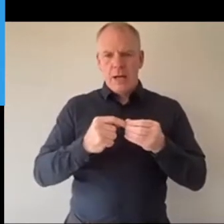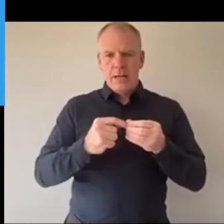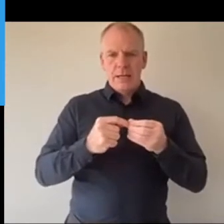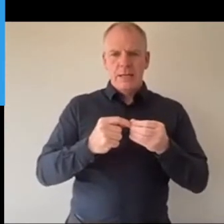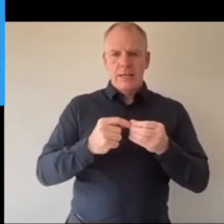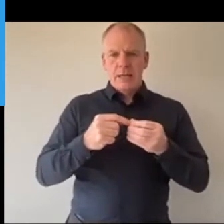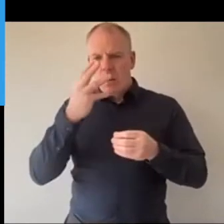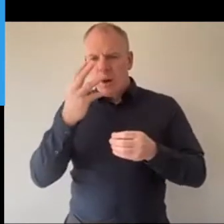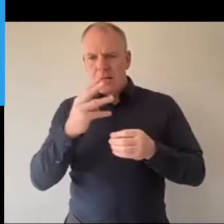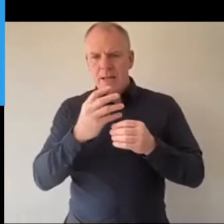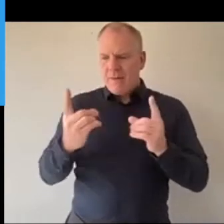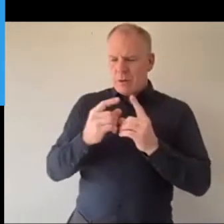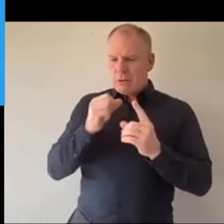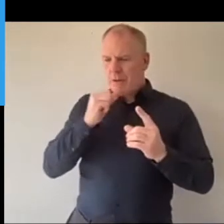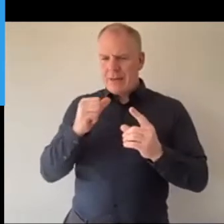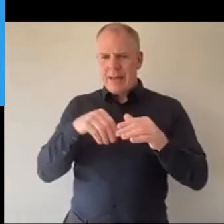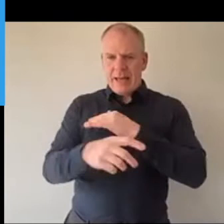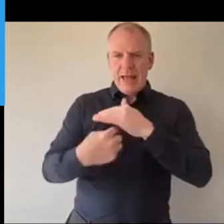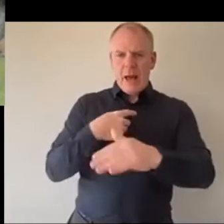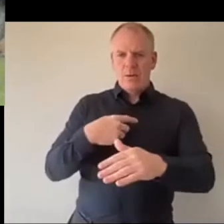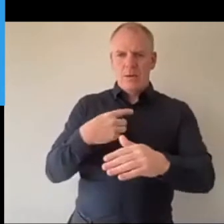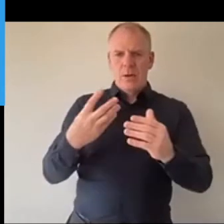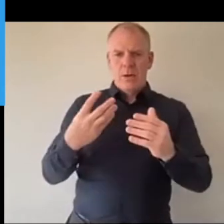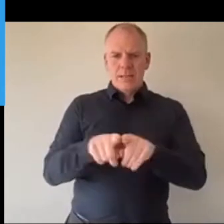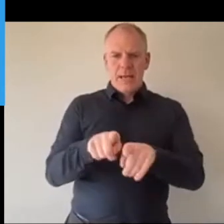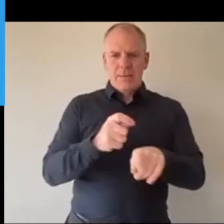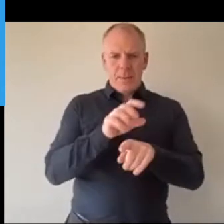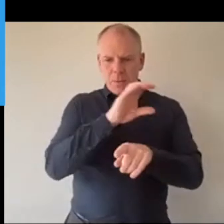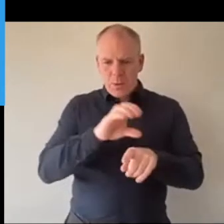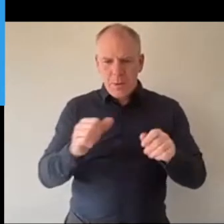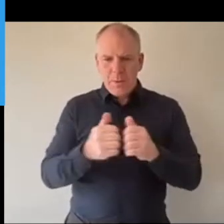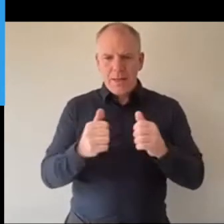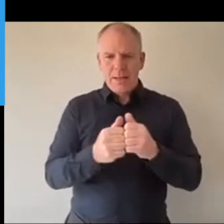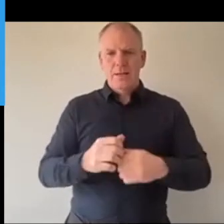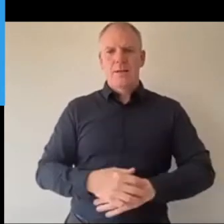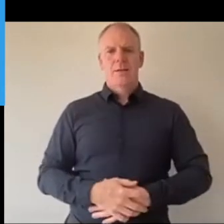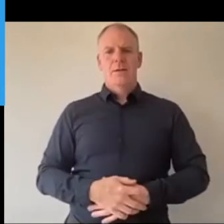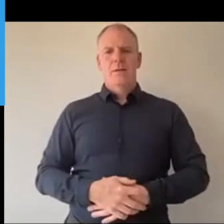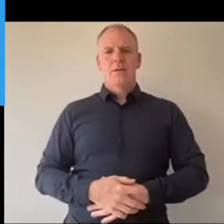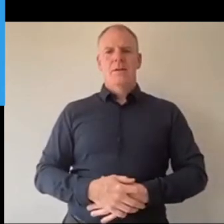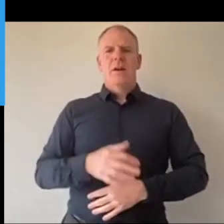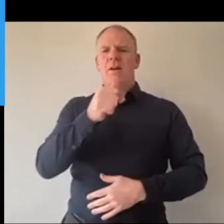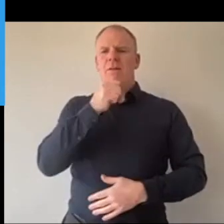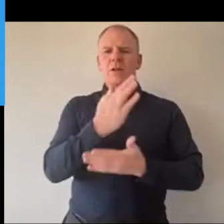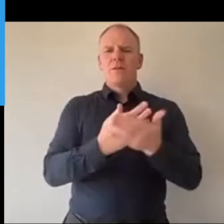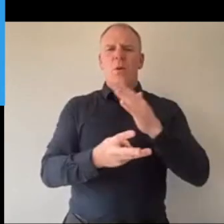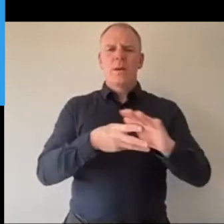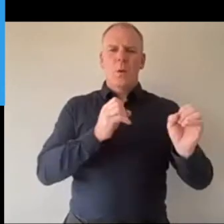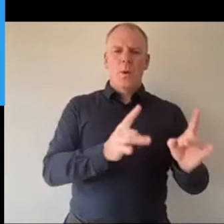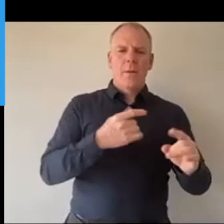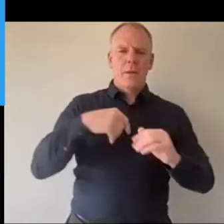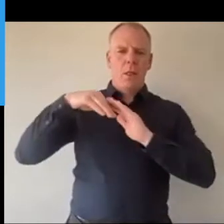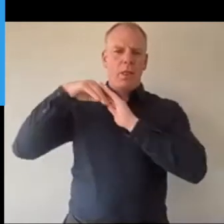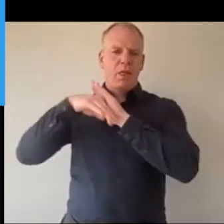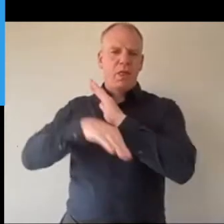Like, I was already for the first few weeks, but it just went down and down. Having that uncertainty in the junior, sort of not knowing, and kind of taking it upon yourself to just,